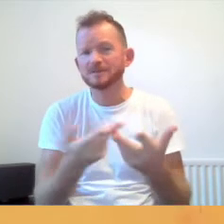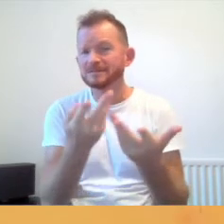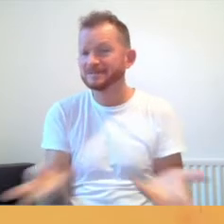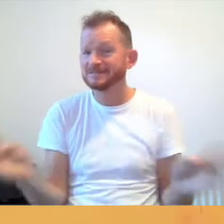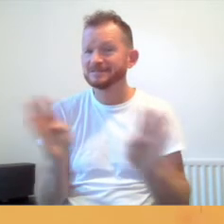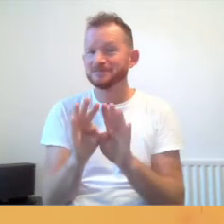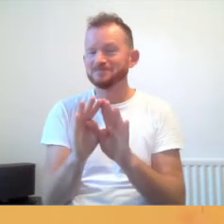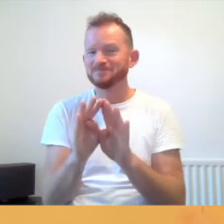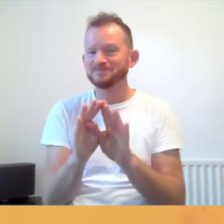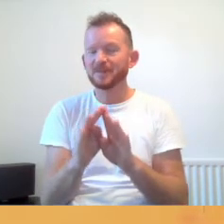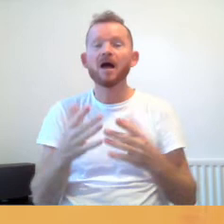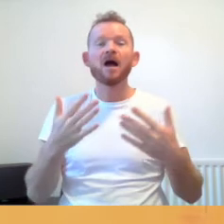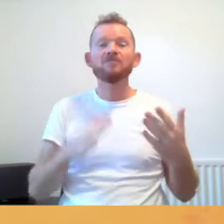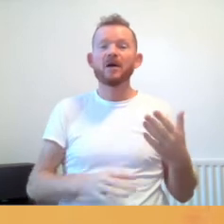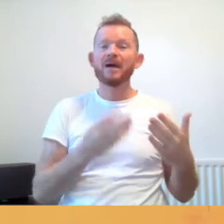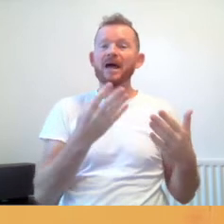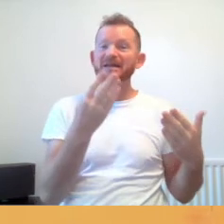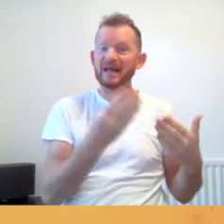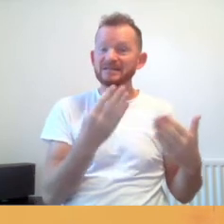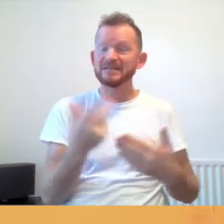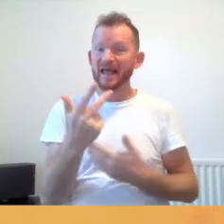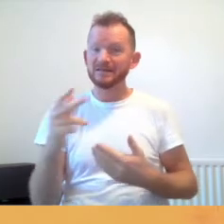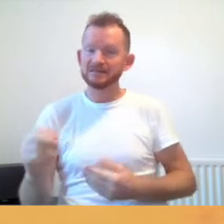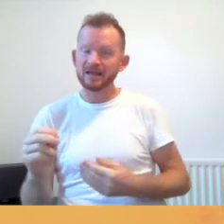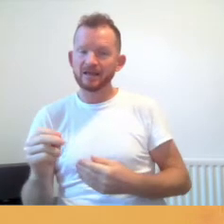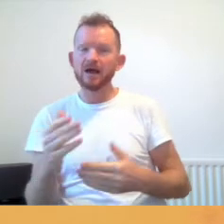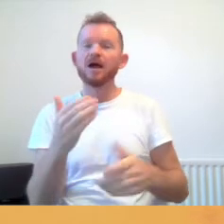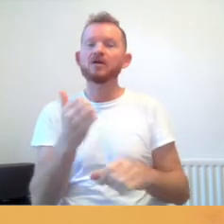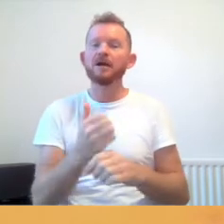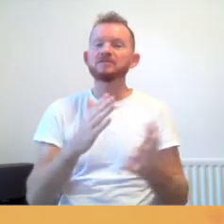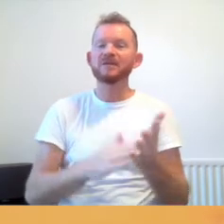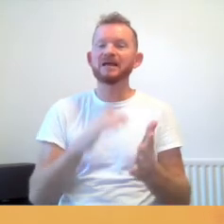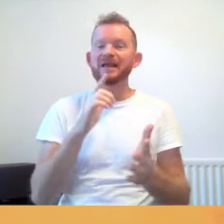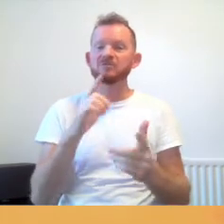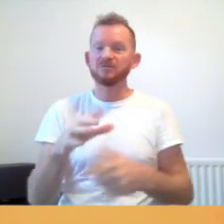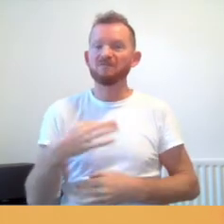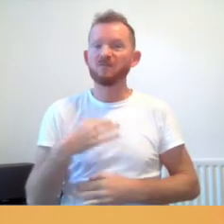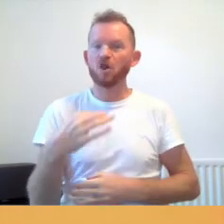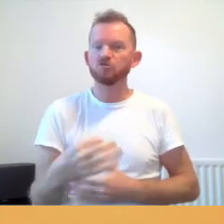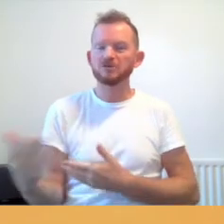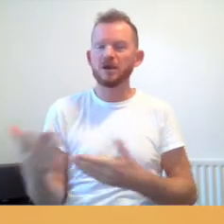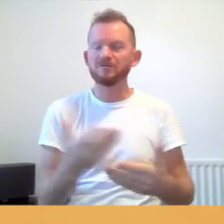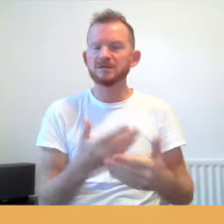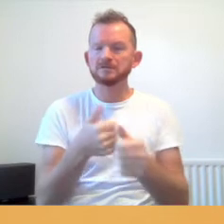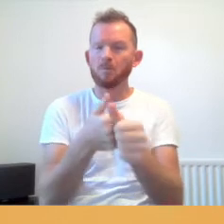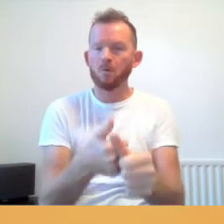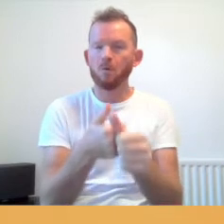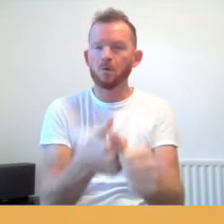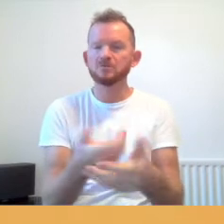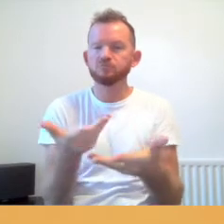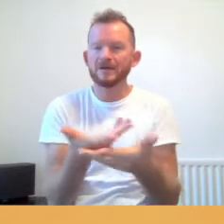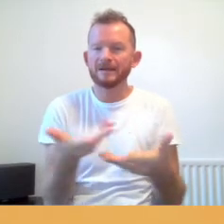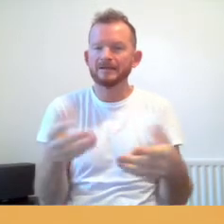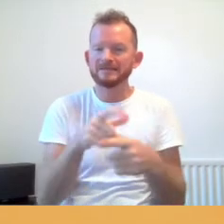From 1980, Greater Manchester Council for Voluntary Services gave support to bring disabled people together